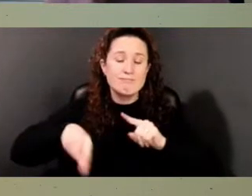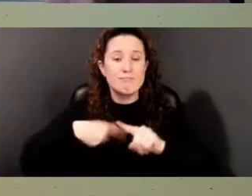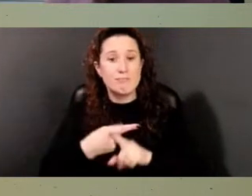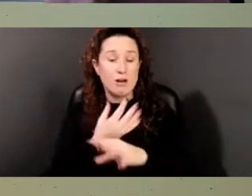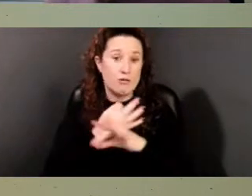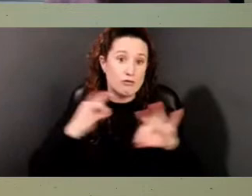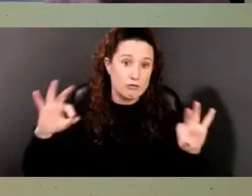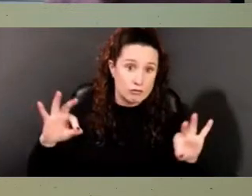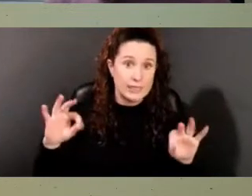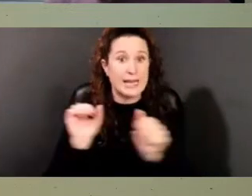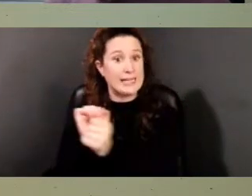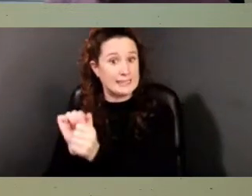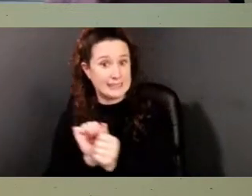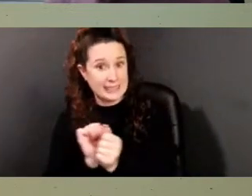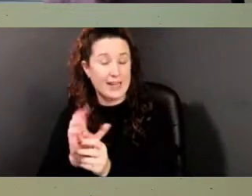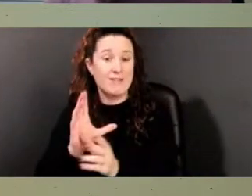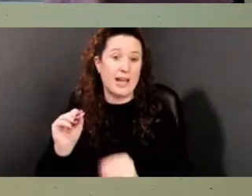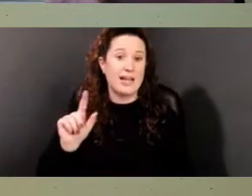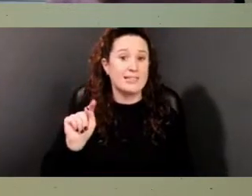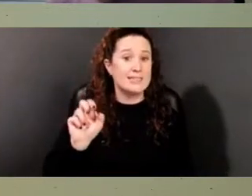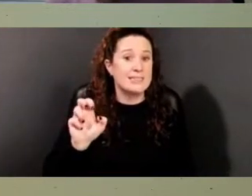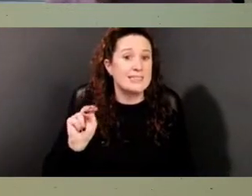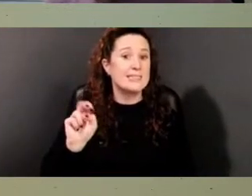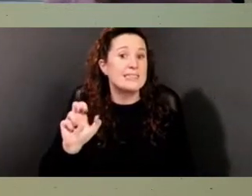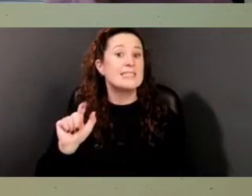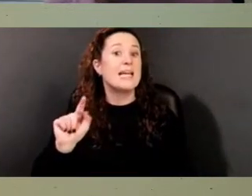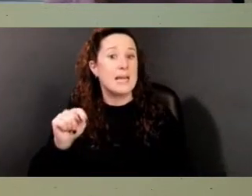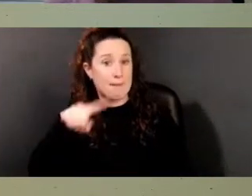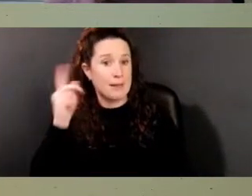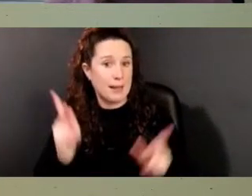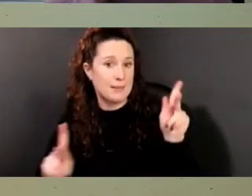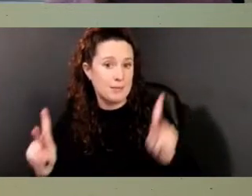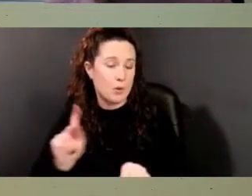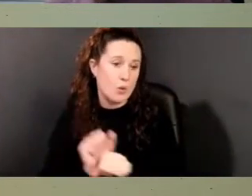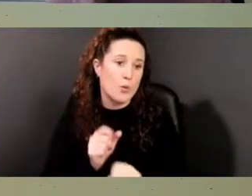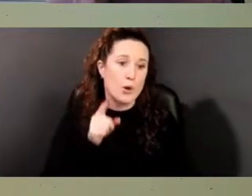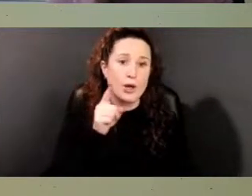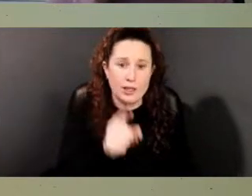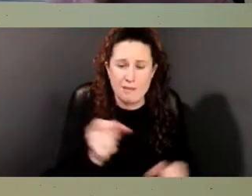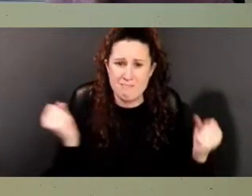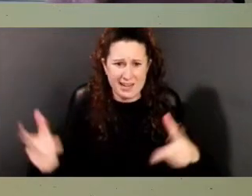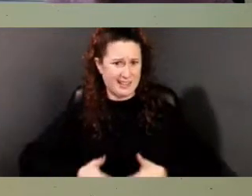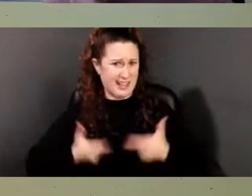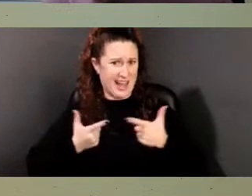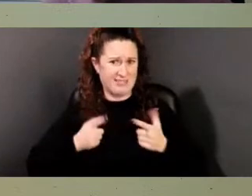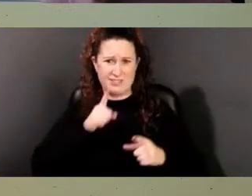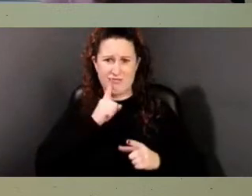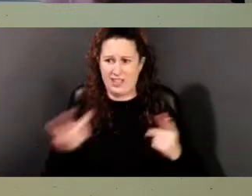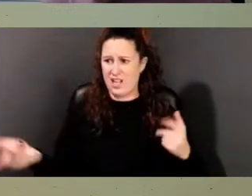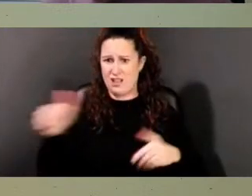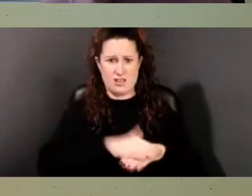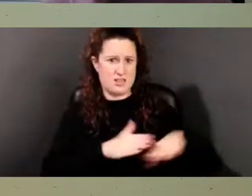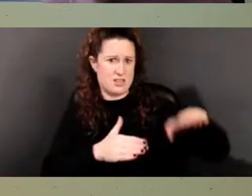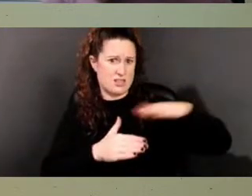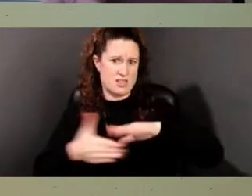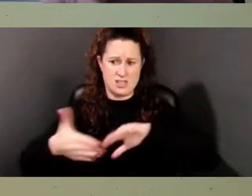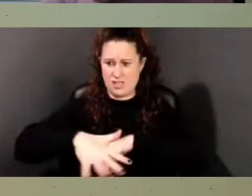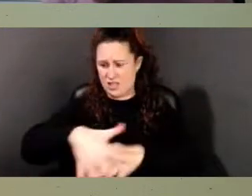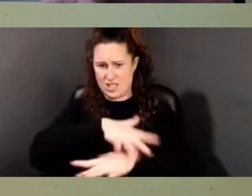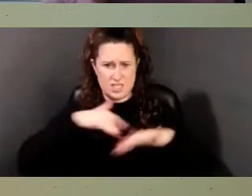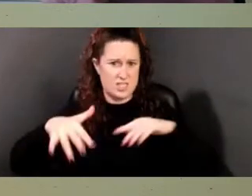of tenant farmers, and of the Dickinson family. Many lives were intertwined because of this place, and we want to recognize that.